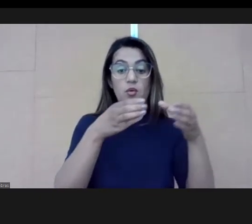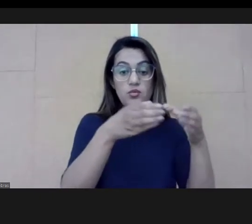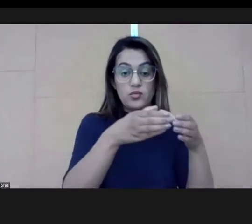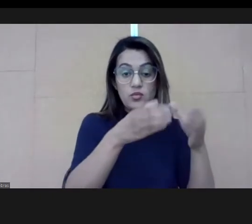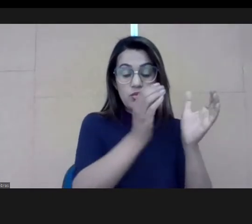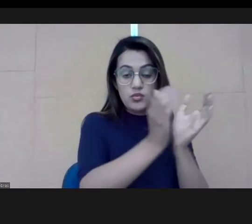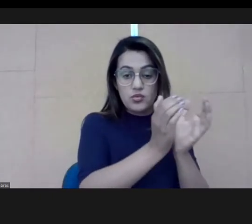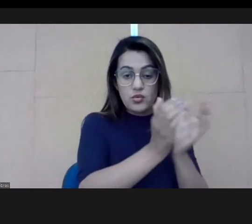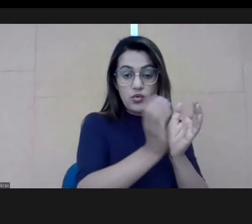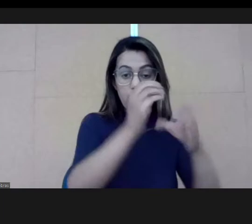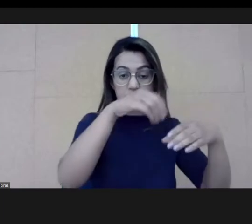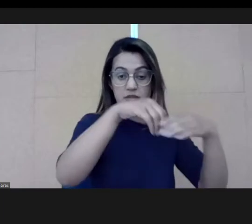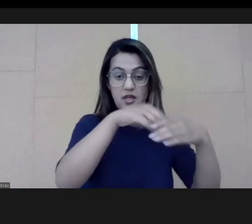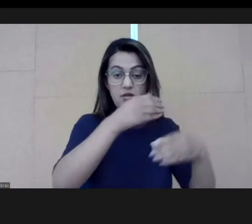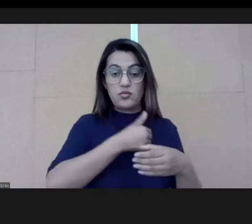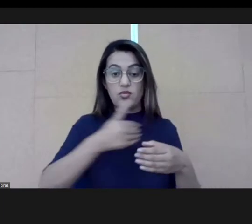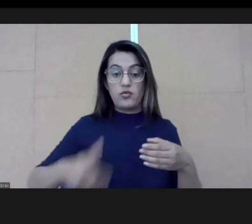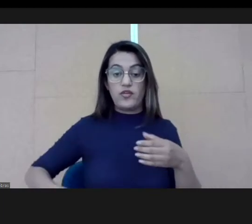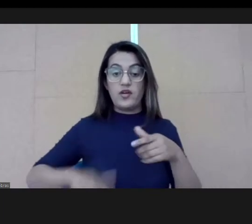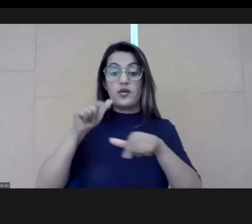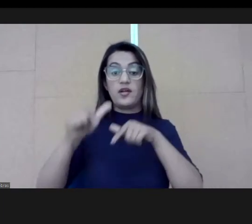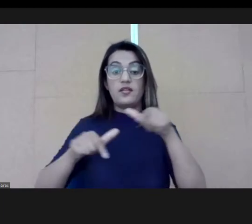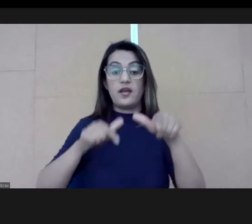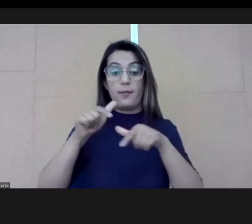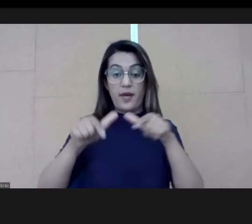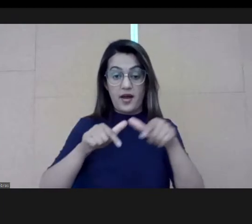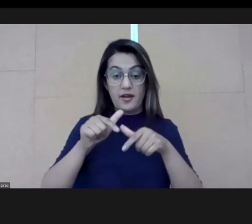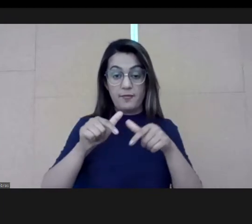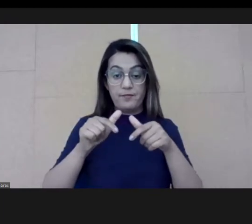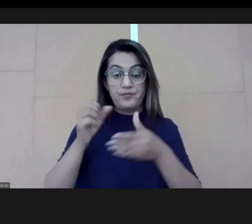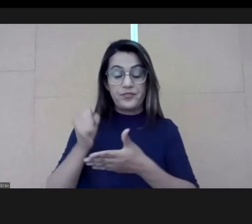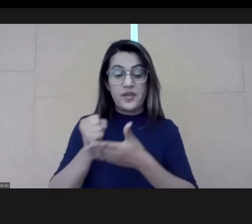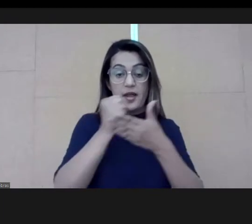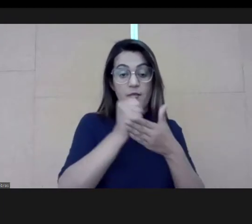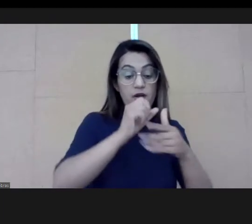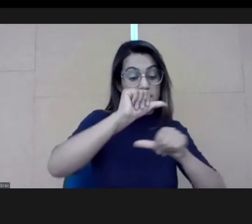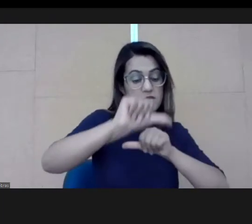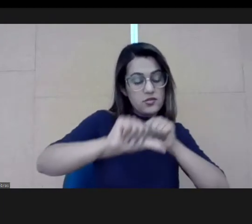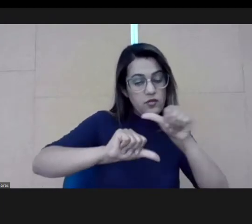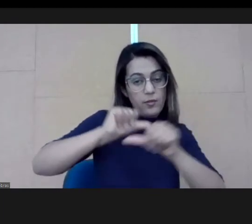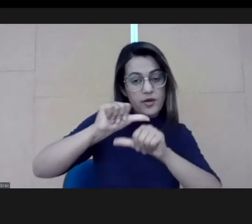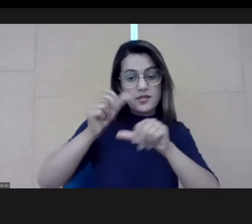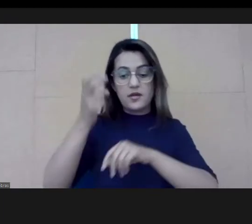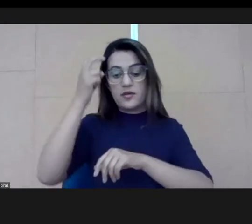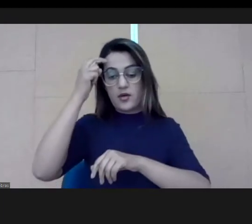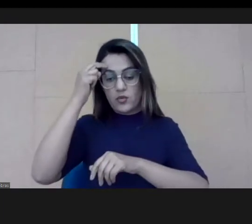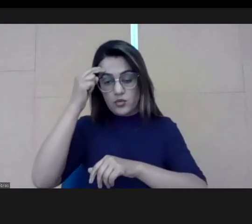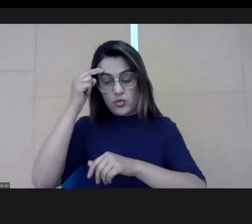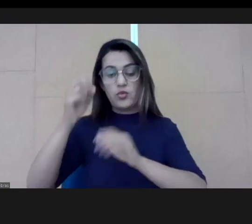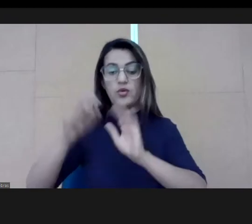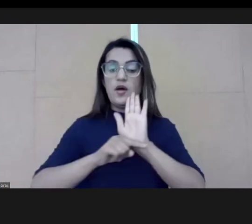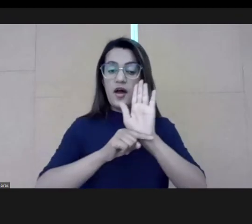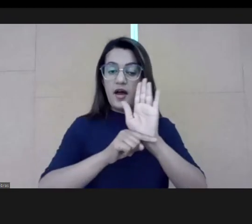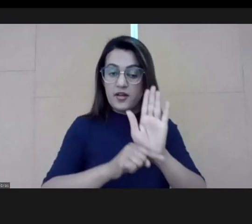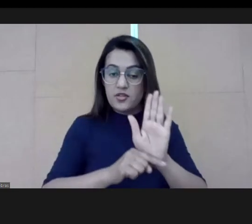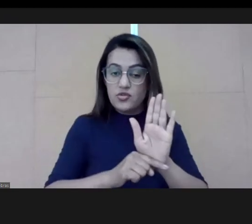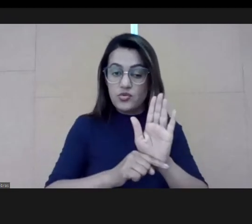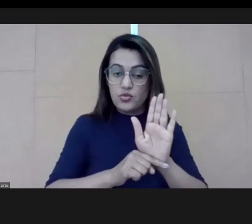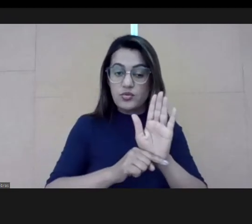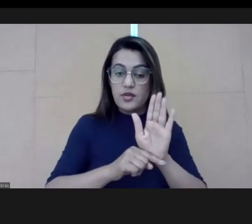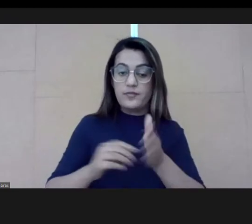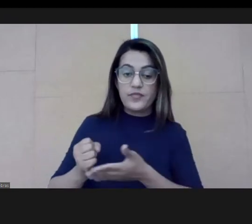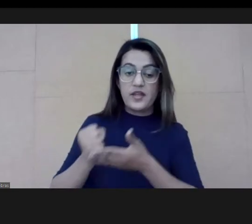government that work and support the cultural transformation to conduct better